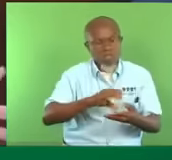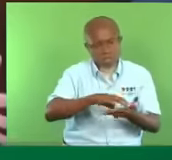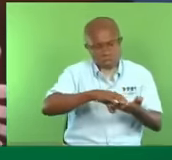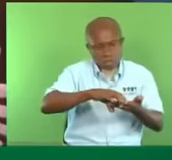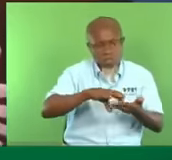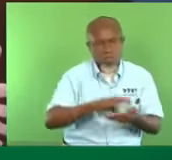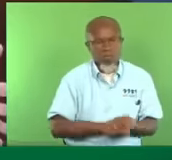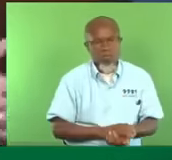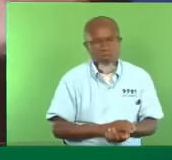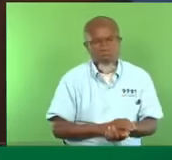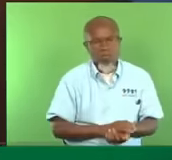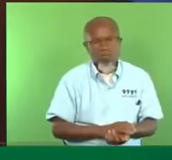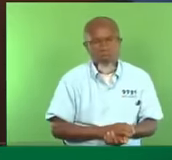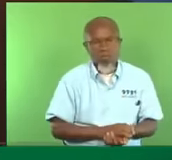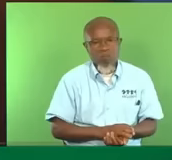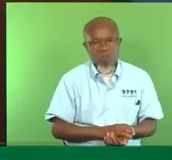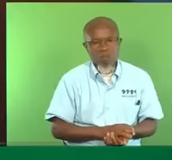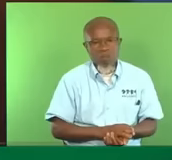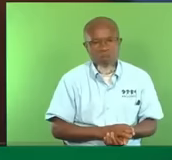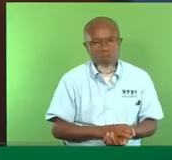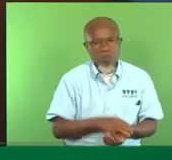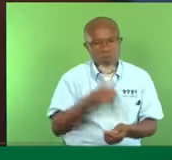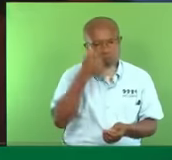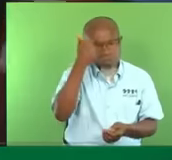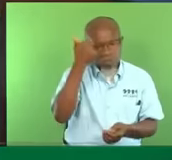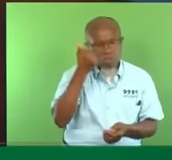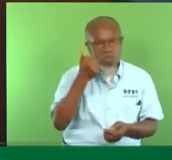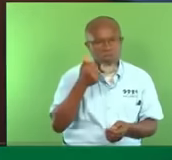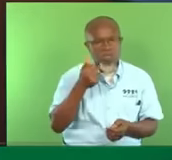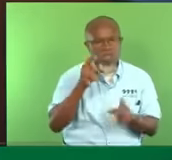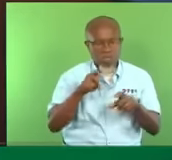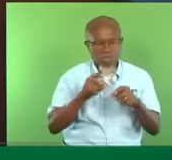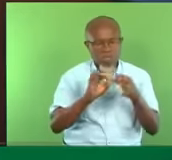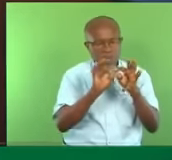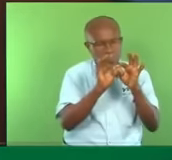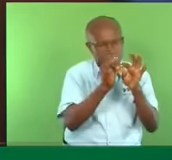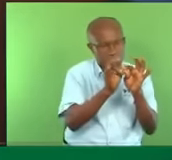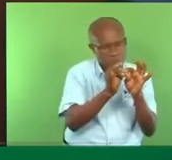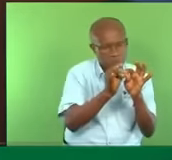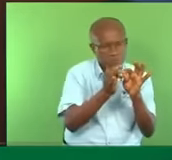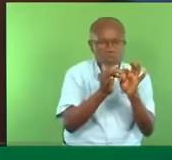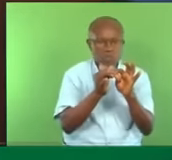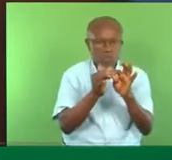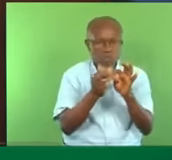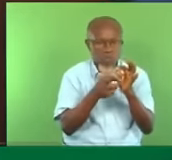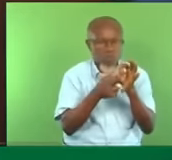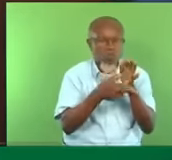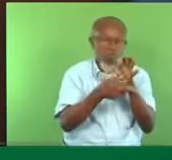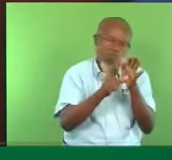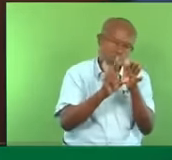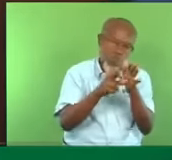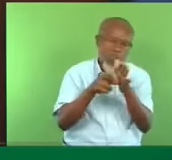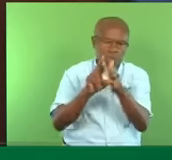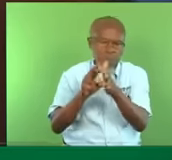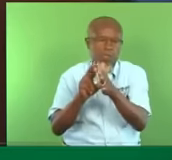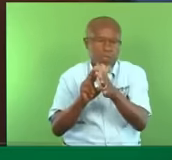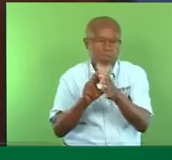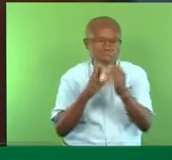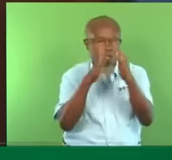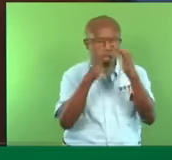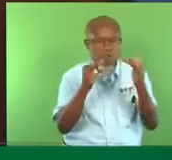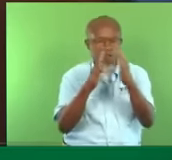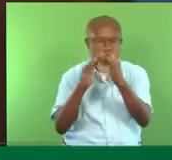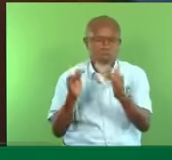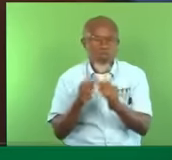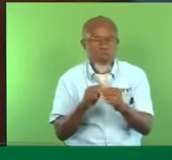who receive it because they said they have to do remedial work on the units. So that was just for the formality and the show